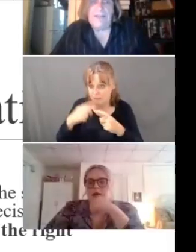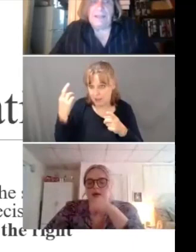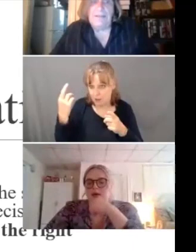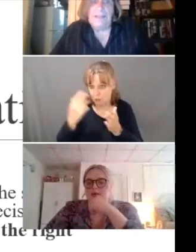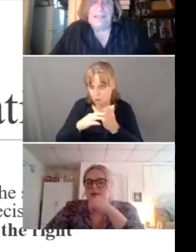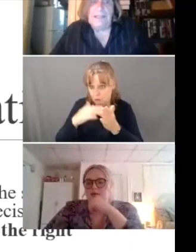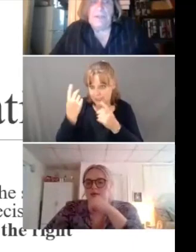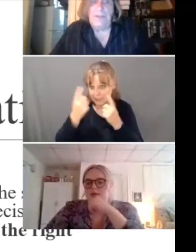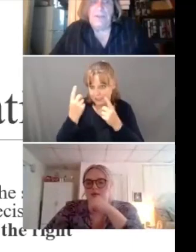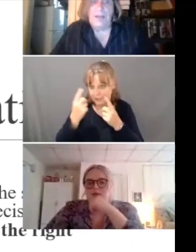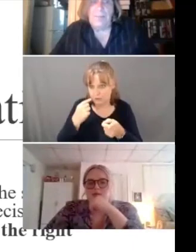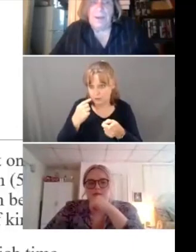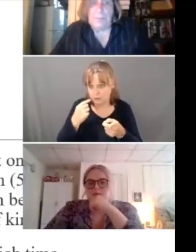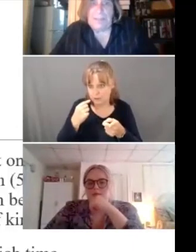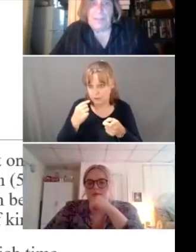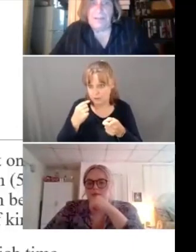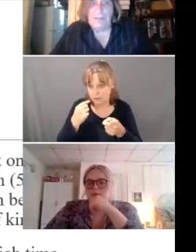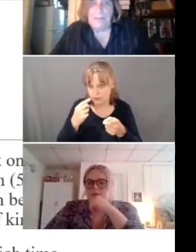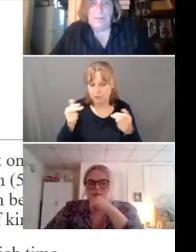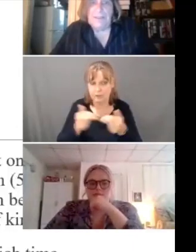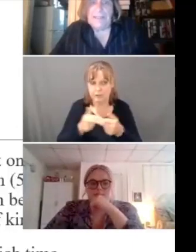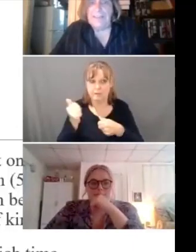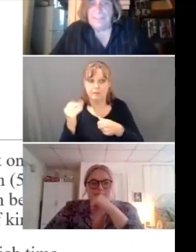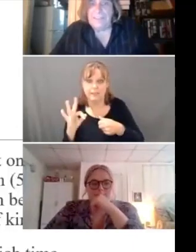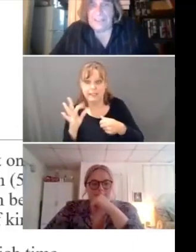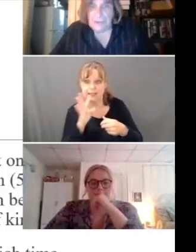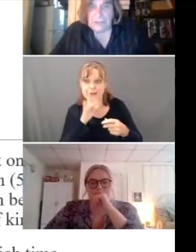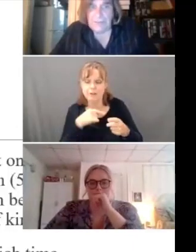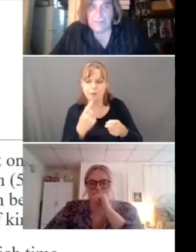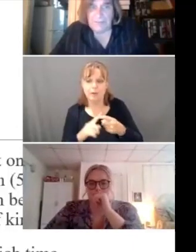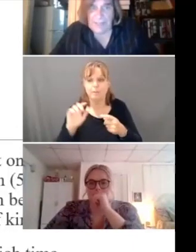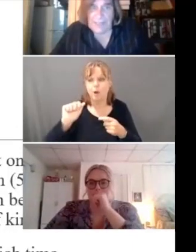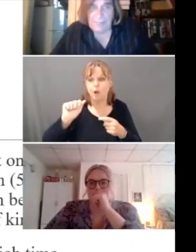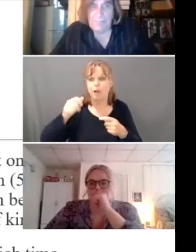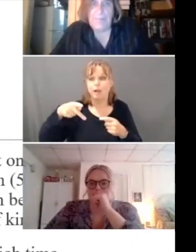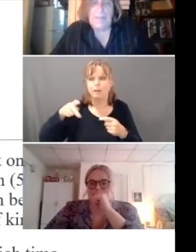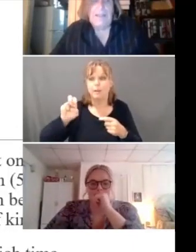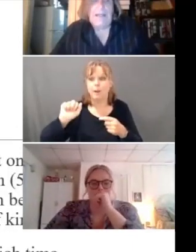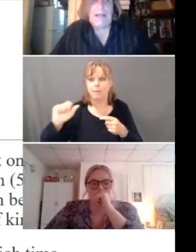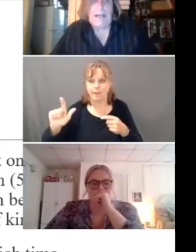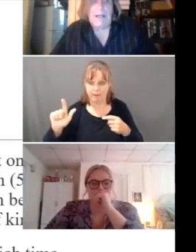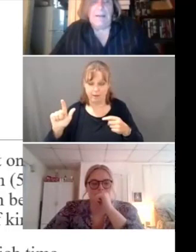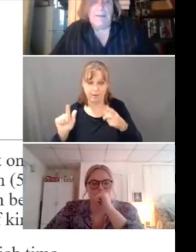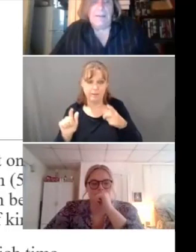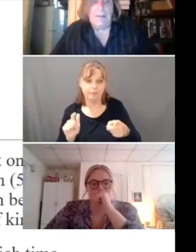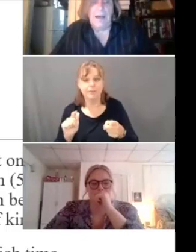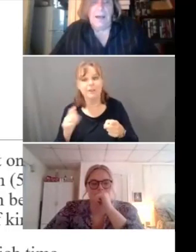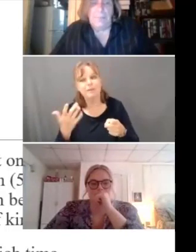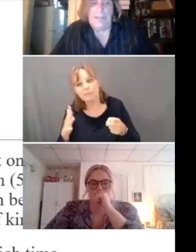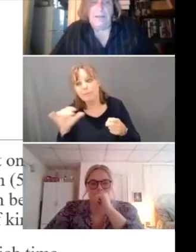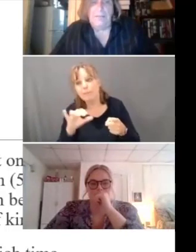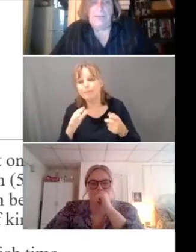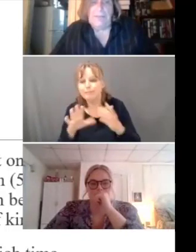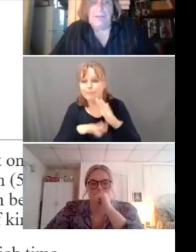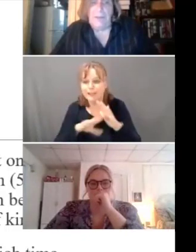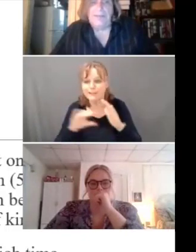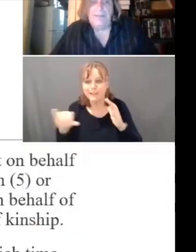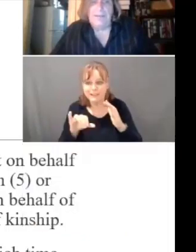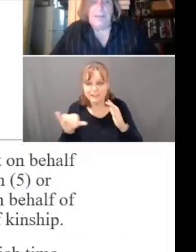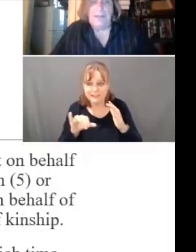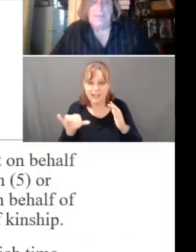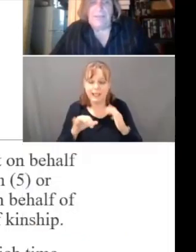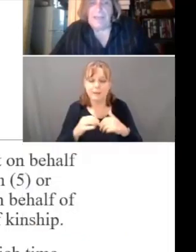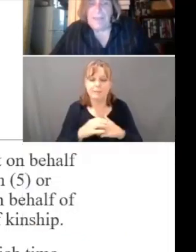Slide 19, we talk about appeal. It is essentially the same. An appeal must be